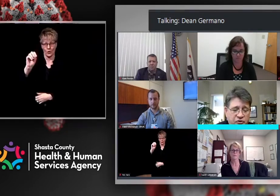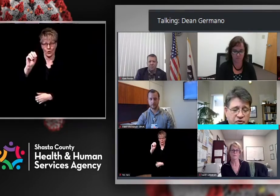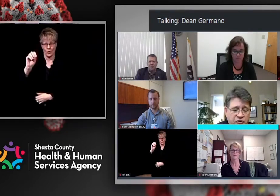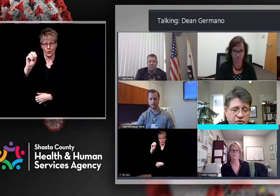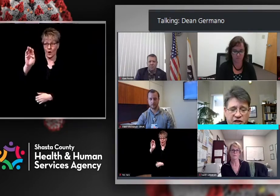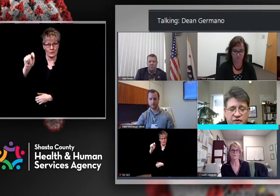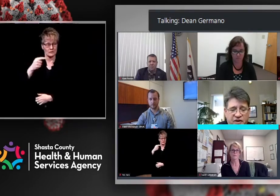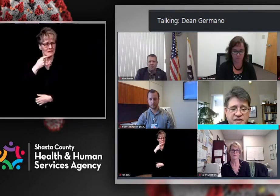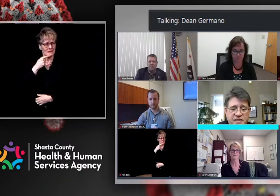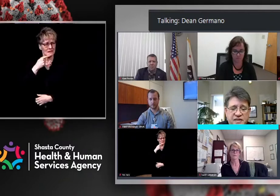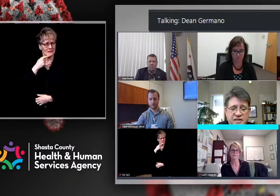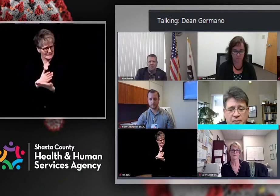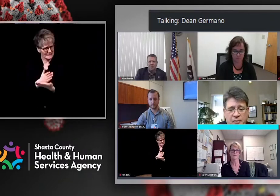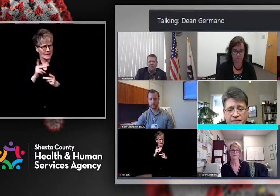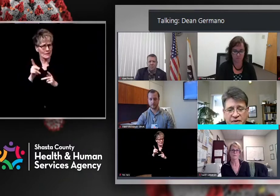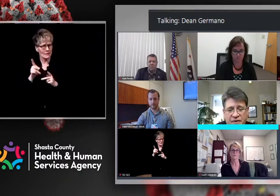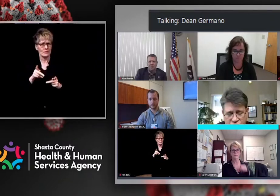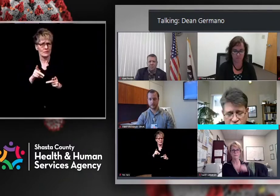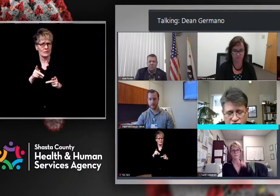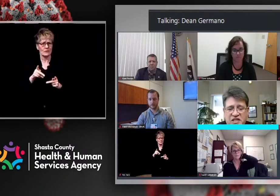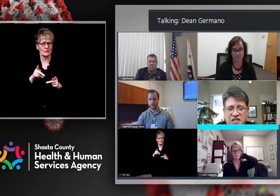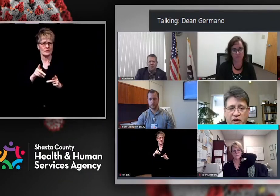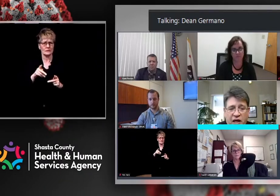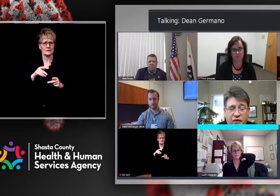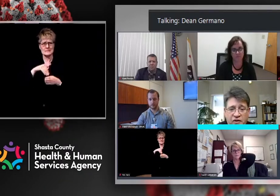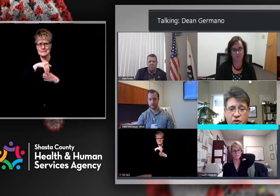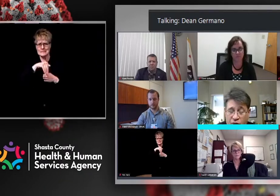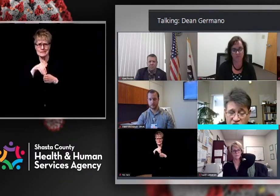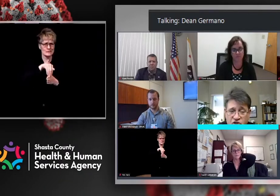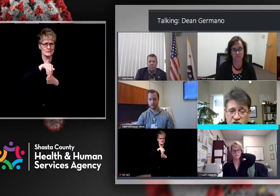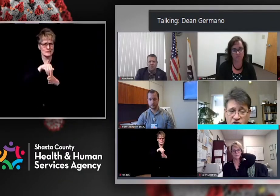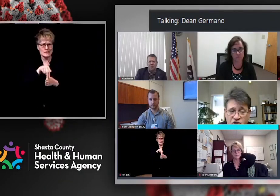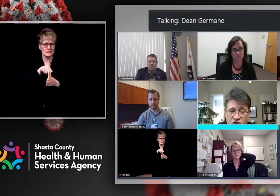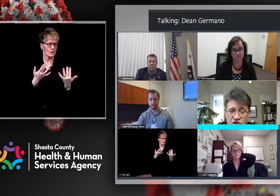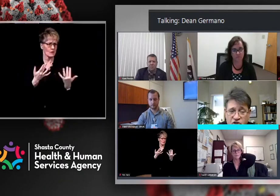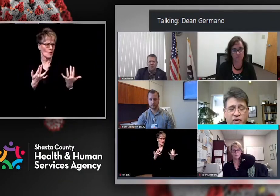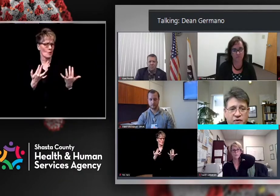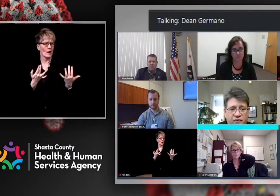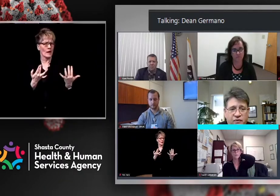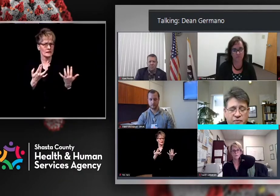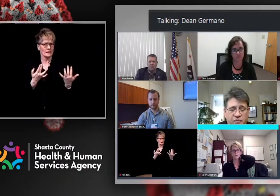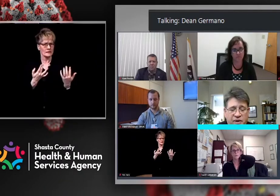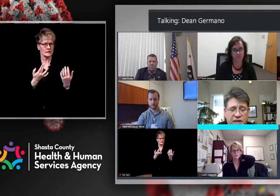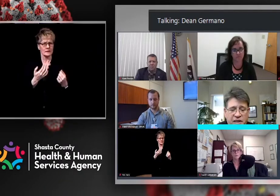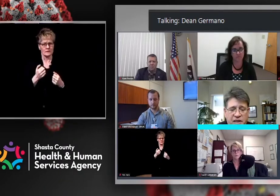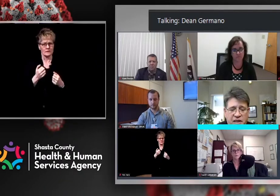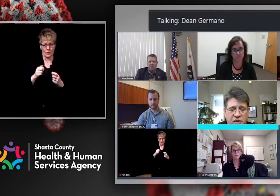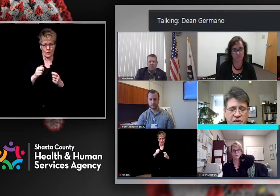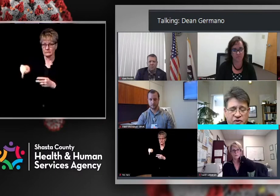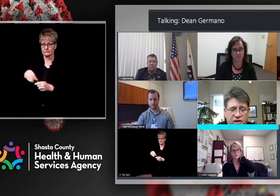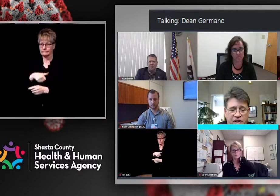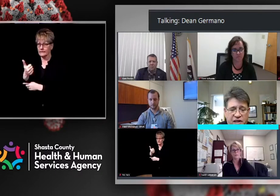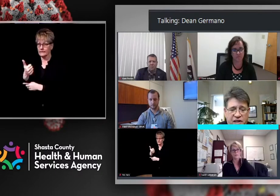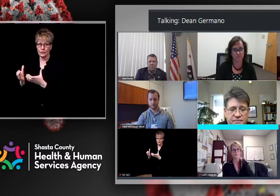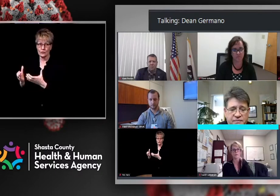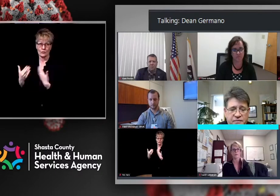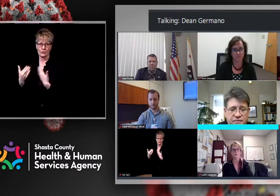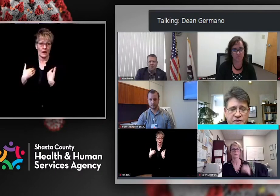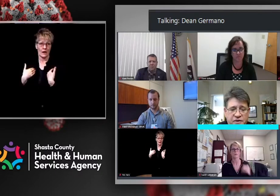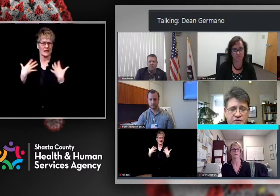some people are sitting on the fence. Some people have reasonable health questions and so on and so forth. But we'll hopefully,